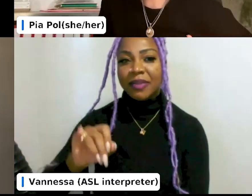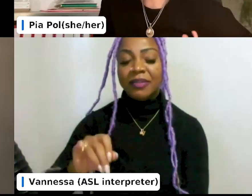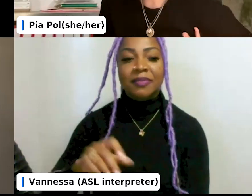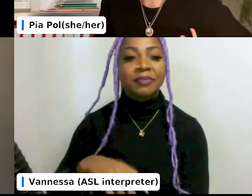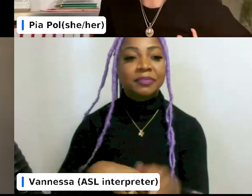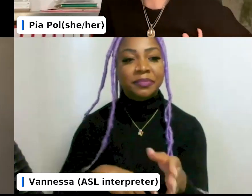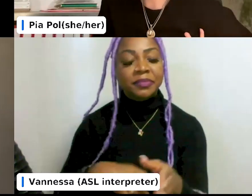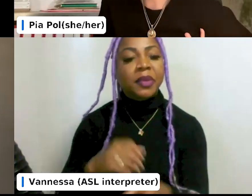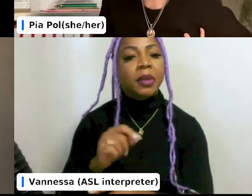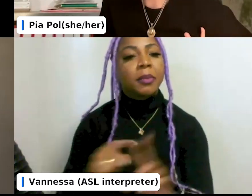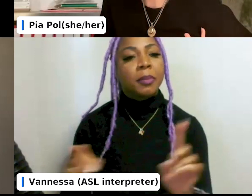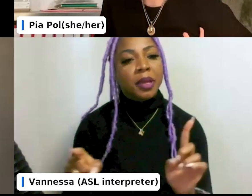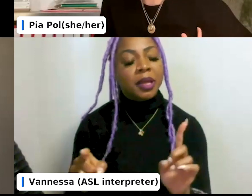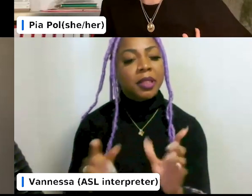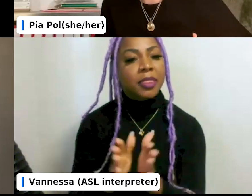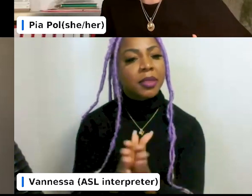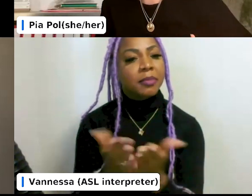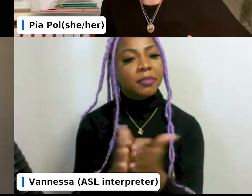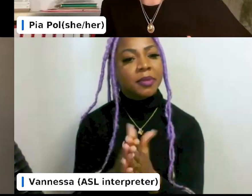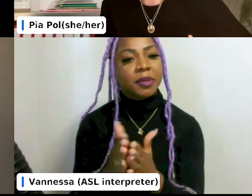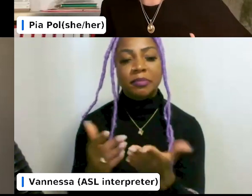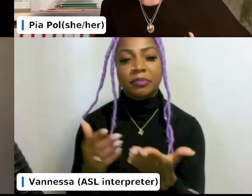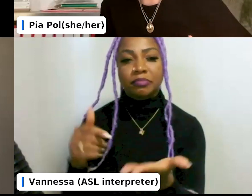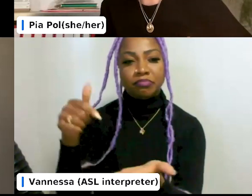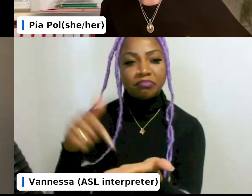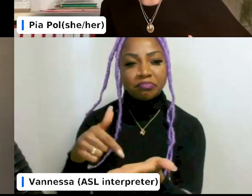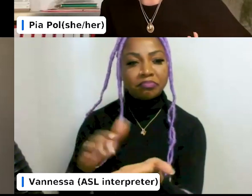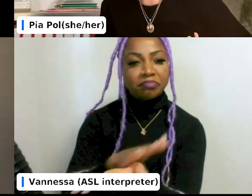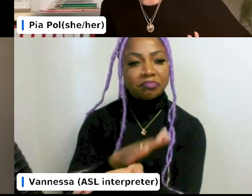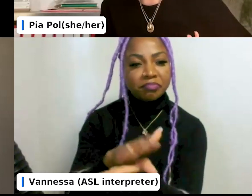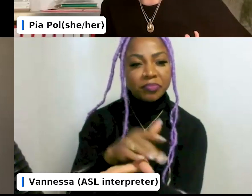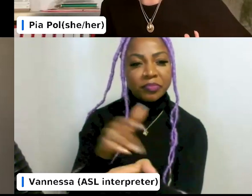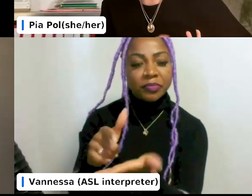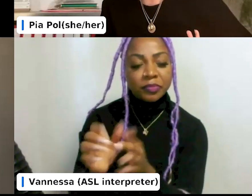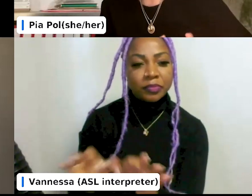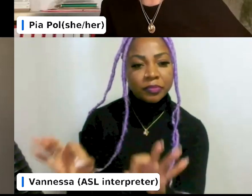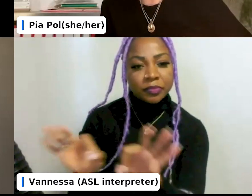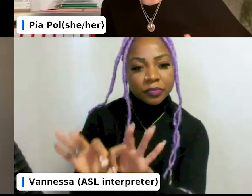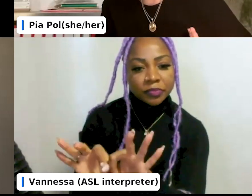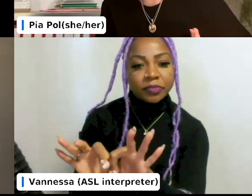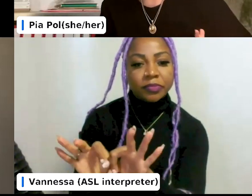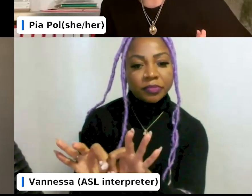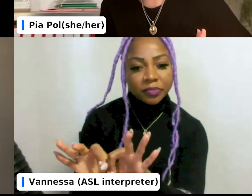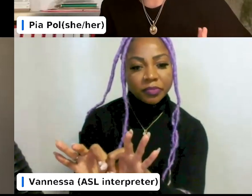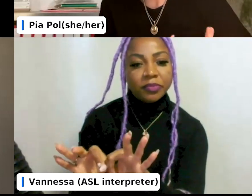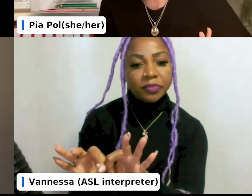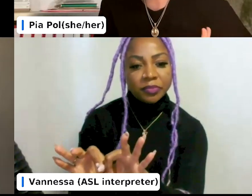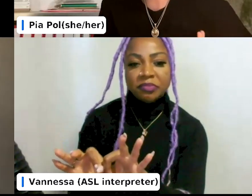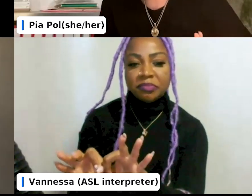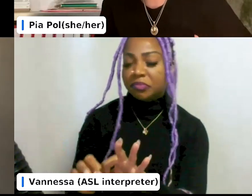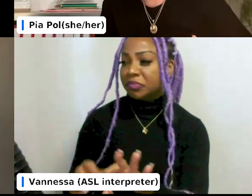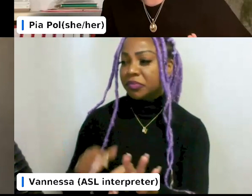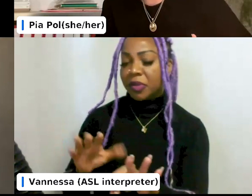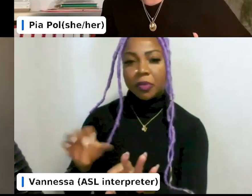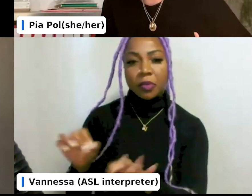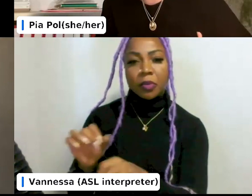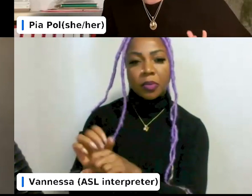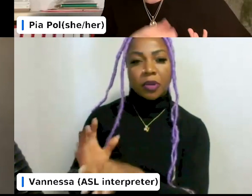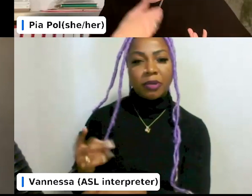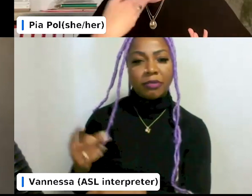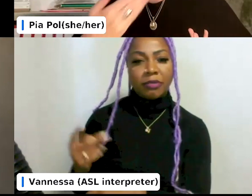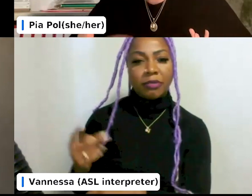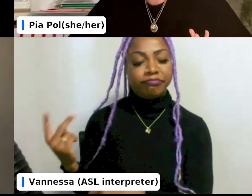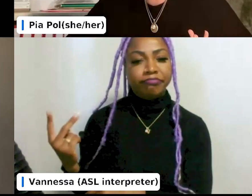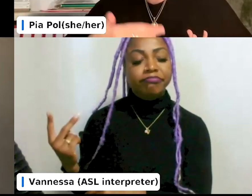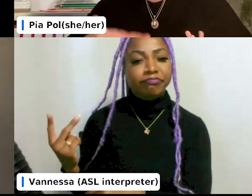the paper book still being extremely important was something that, um, Austin and I felt and feel very strongly